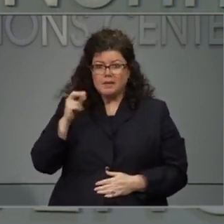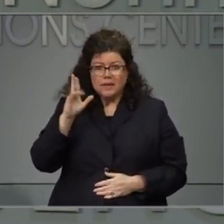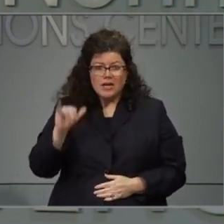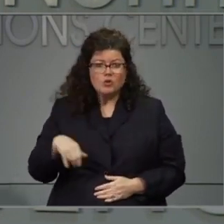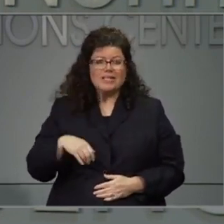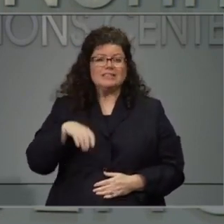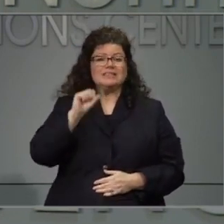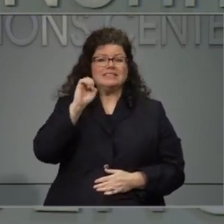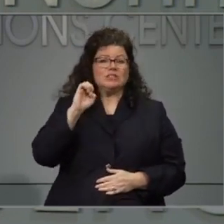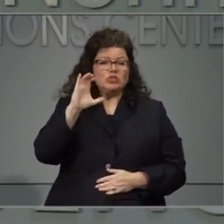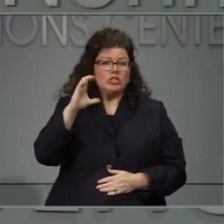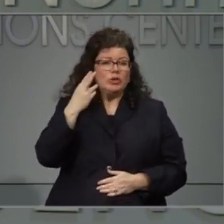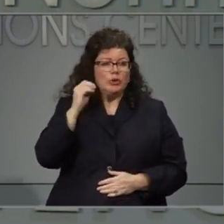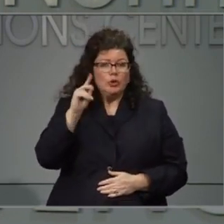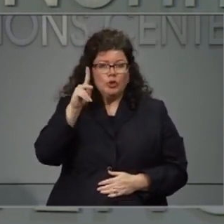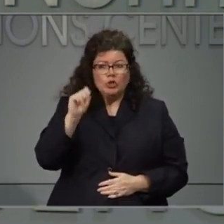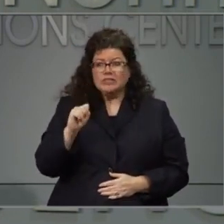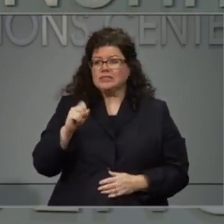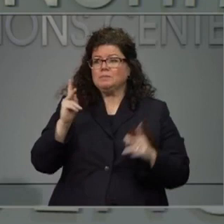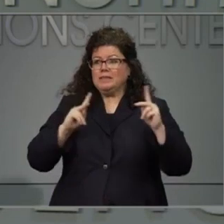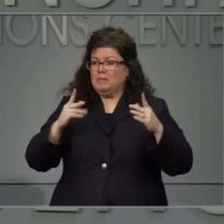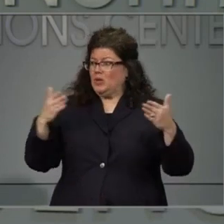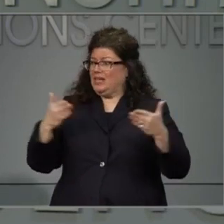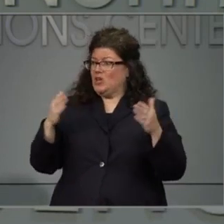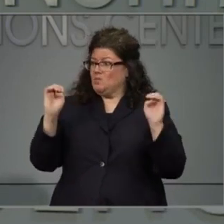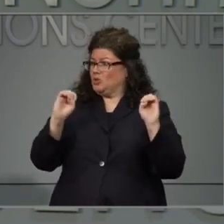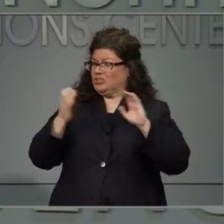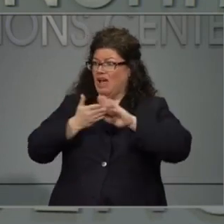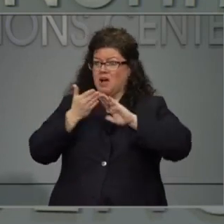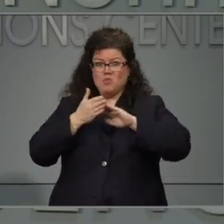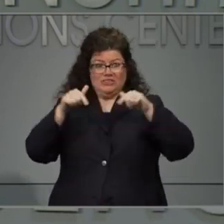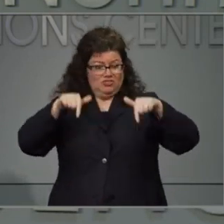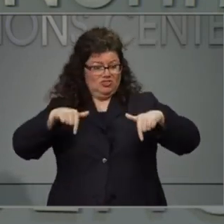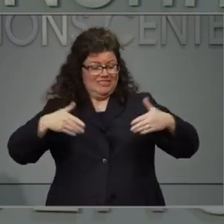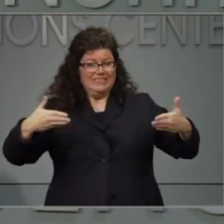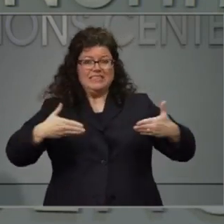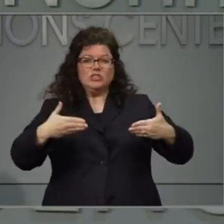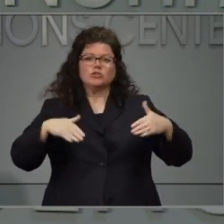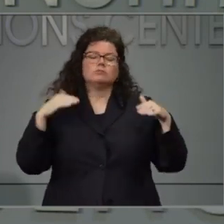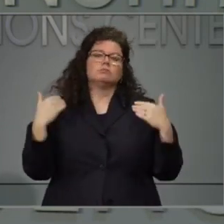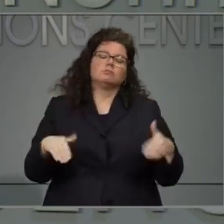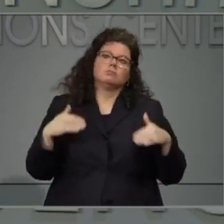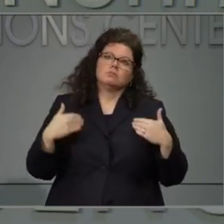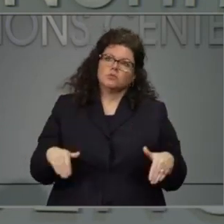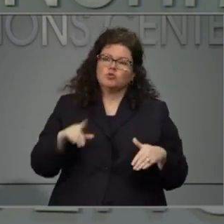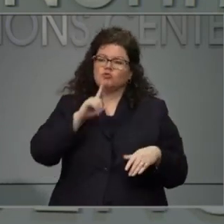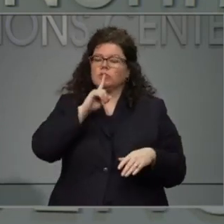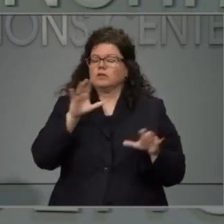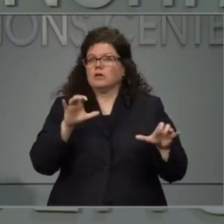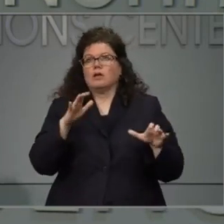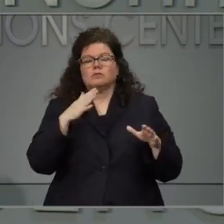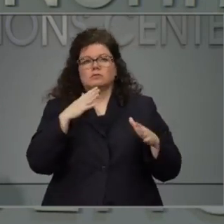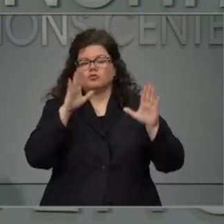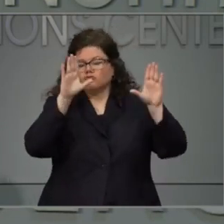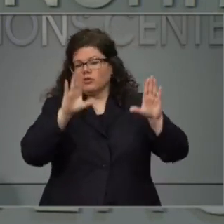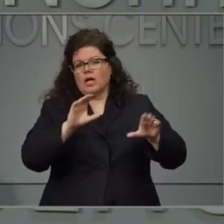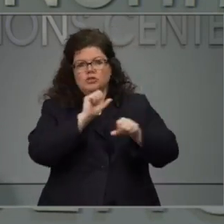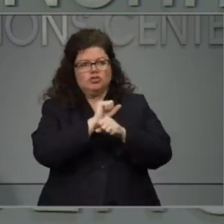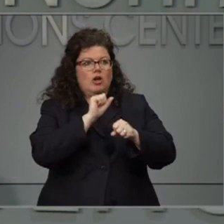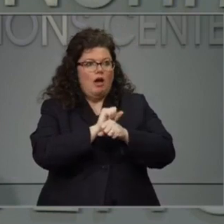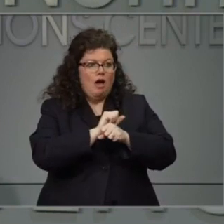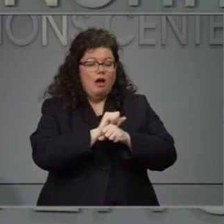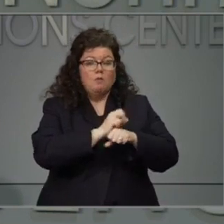Hooks, and people here at the Emergency Operations Center have done a good job with our hospitals, and I appreciate our hospitals